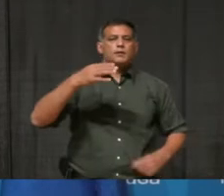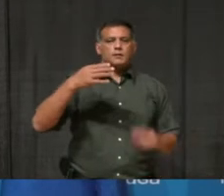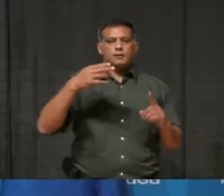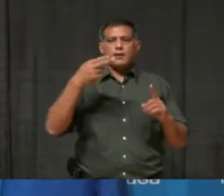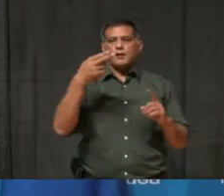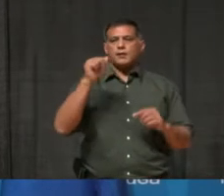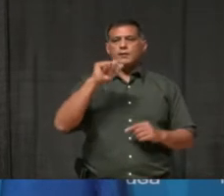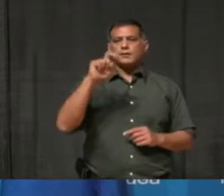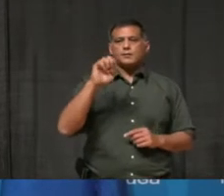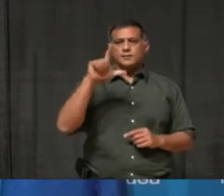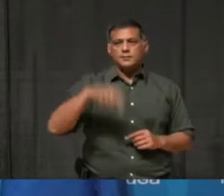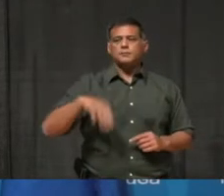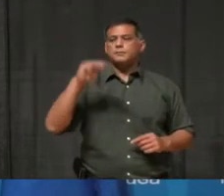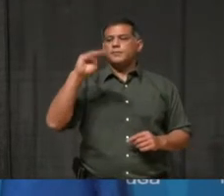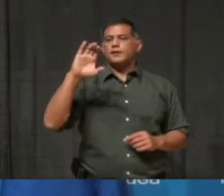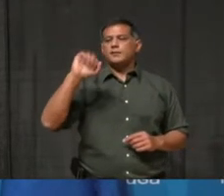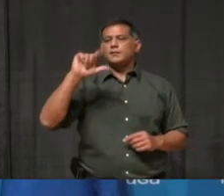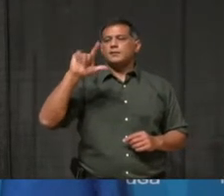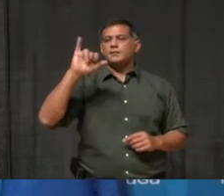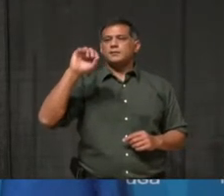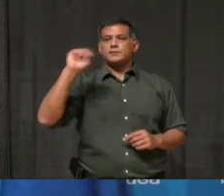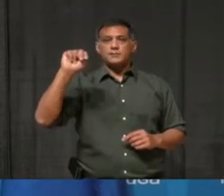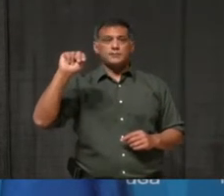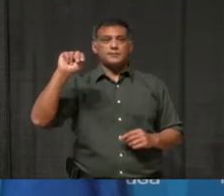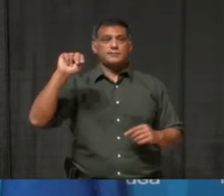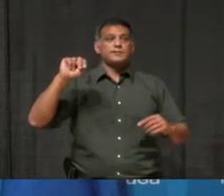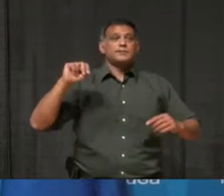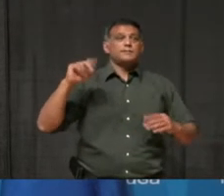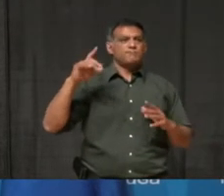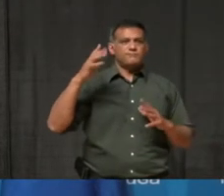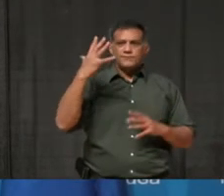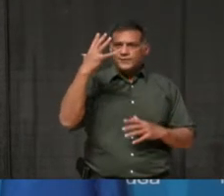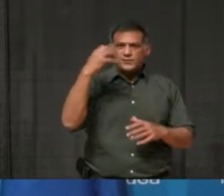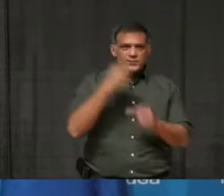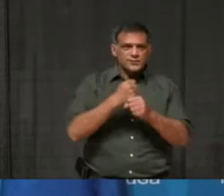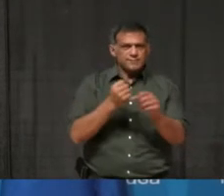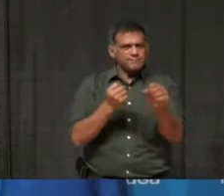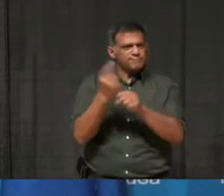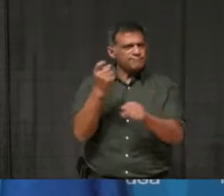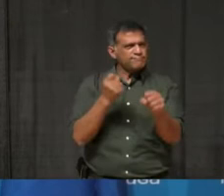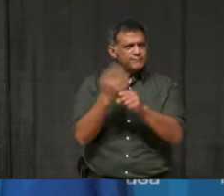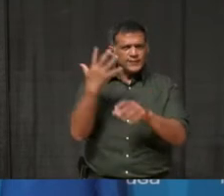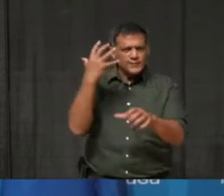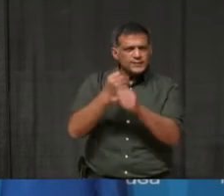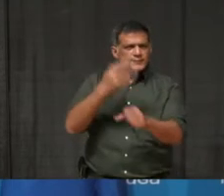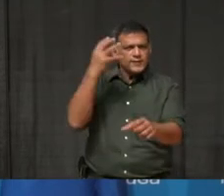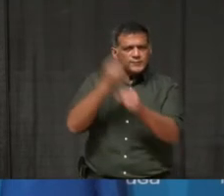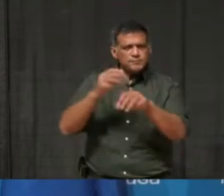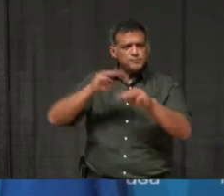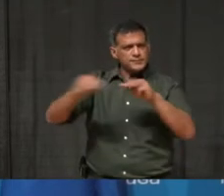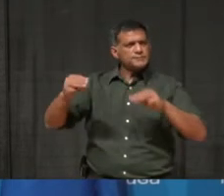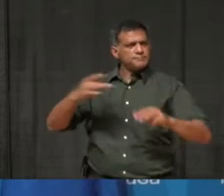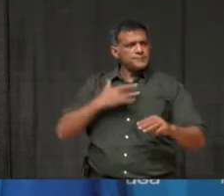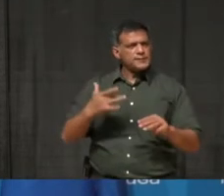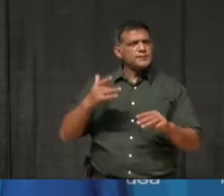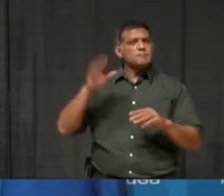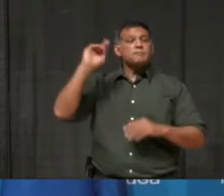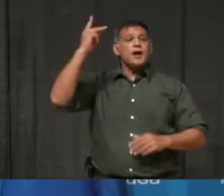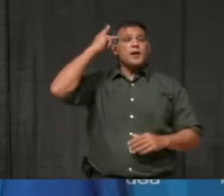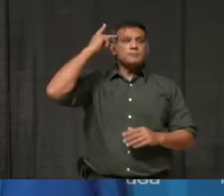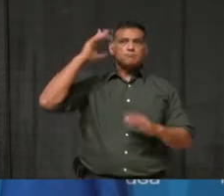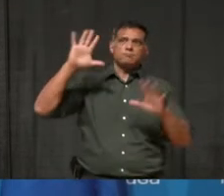Hazel McCallion has served the people of Mississauga for more than five decades, and on top of her incredible political career,